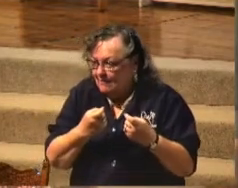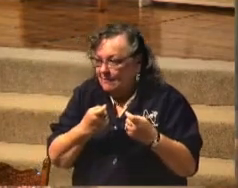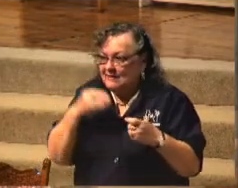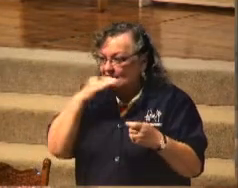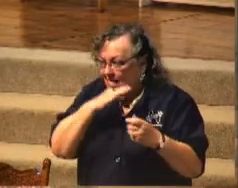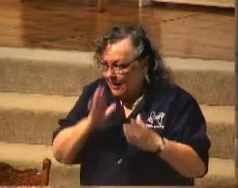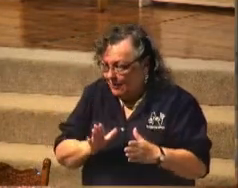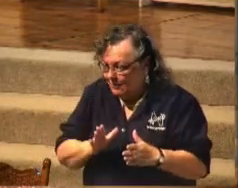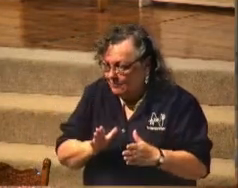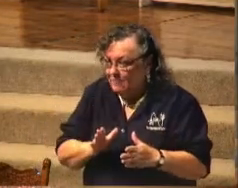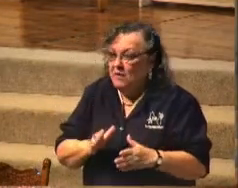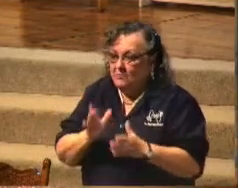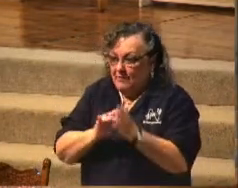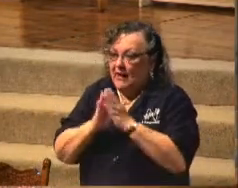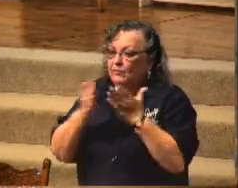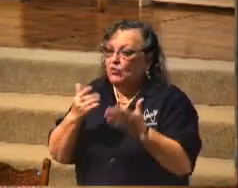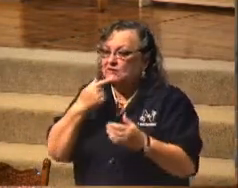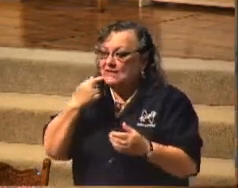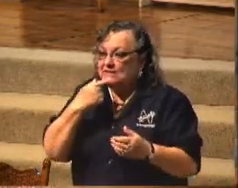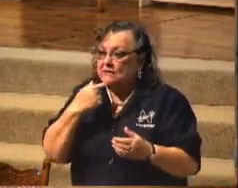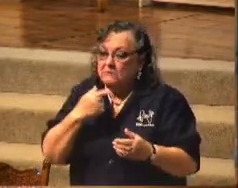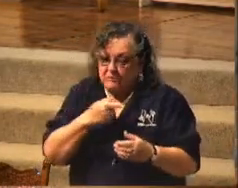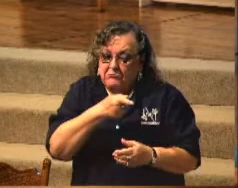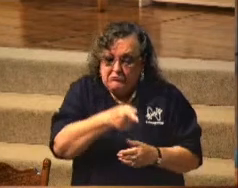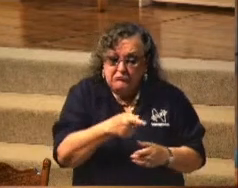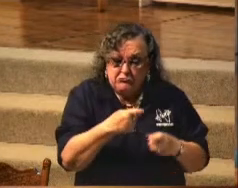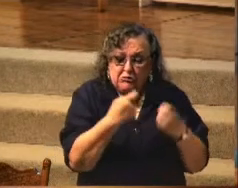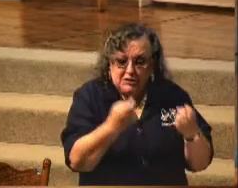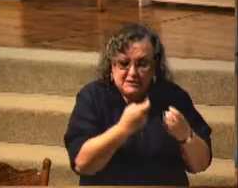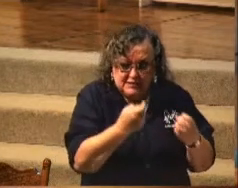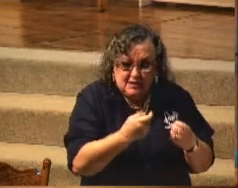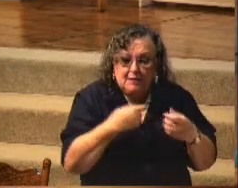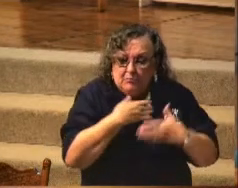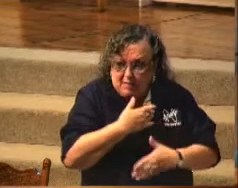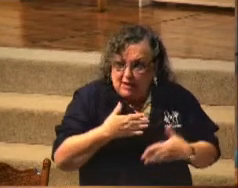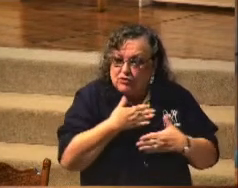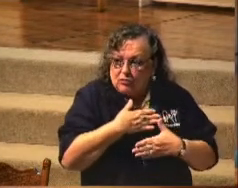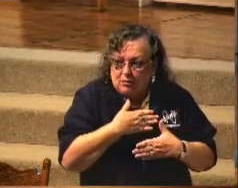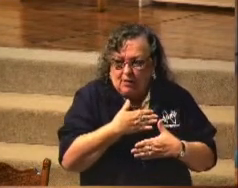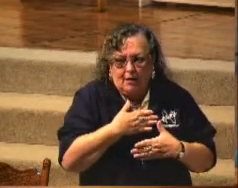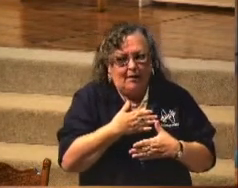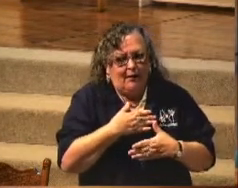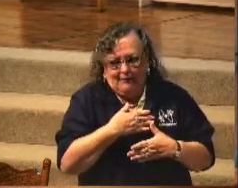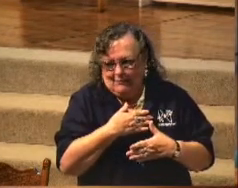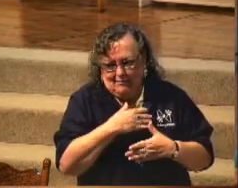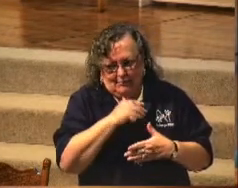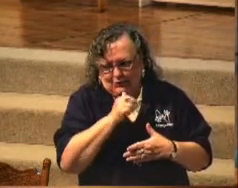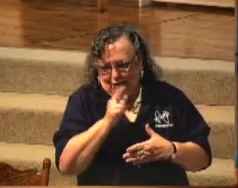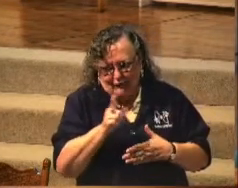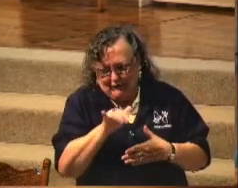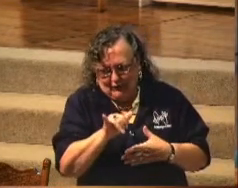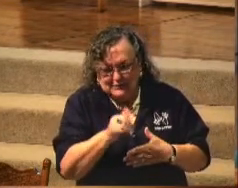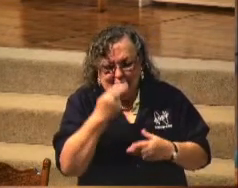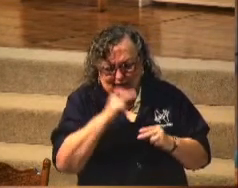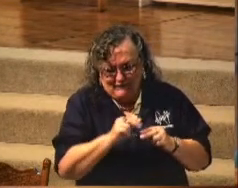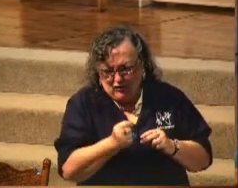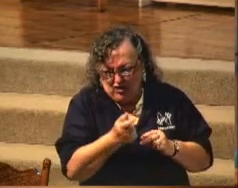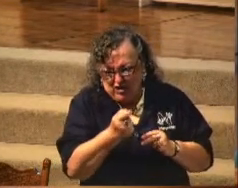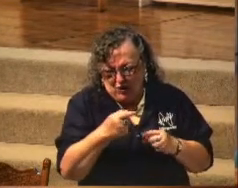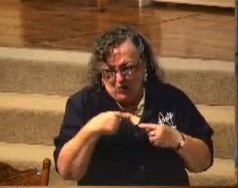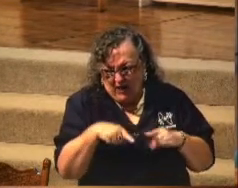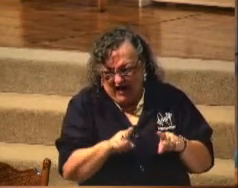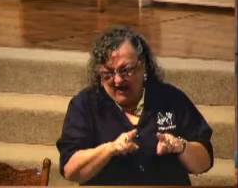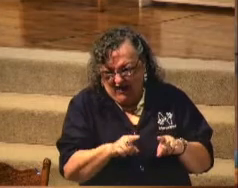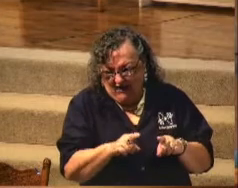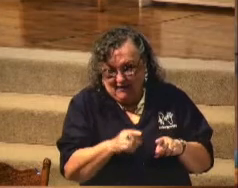sin for a season. It'll turn and bite you. It's fun for a little while. If it weren't fun at